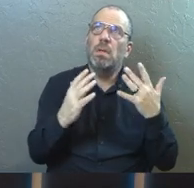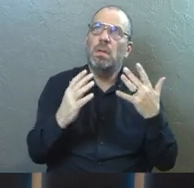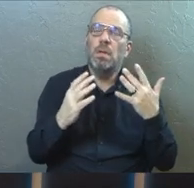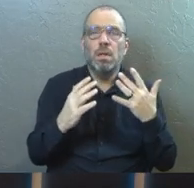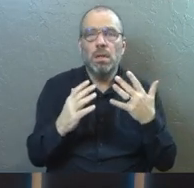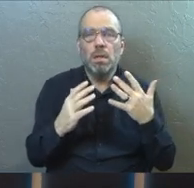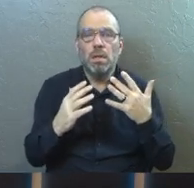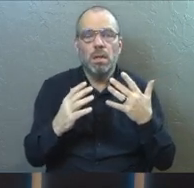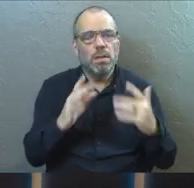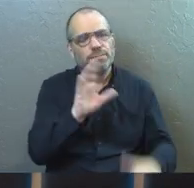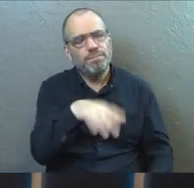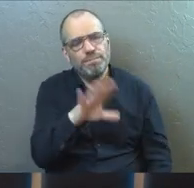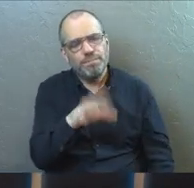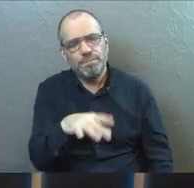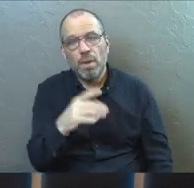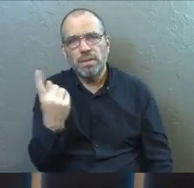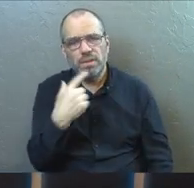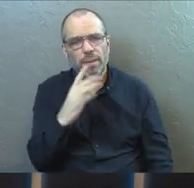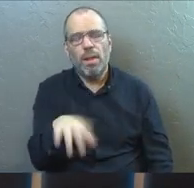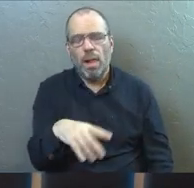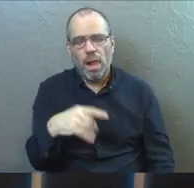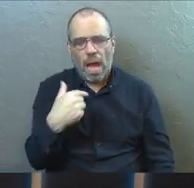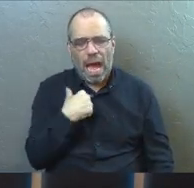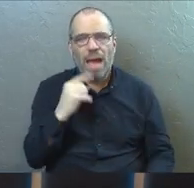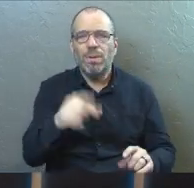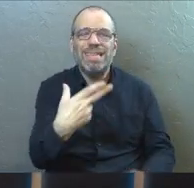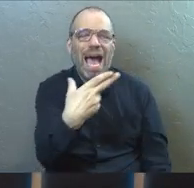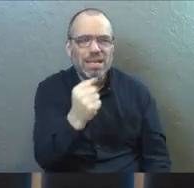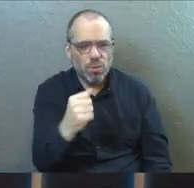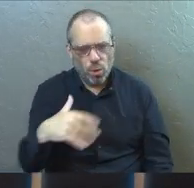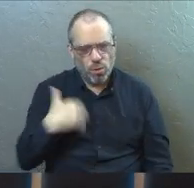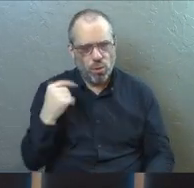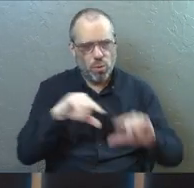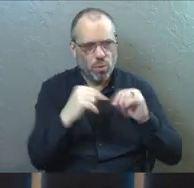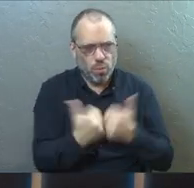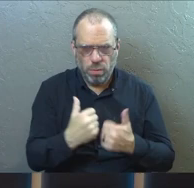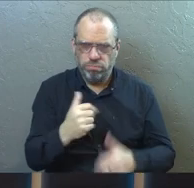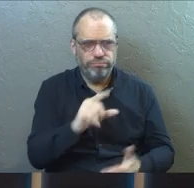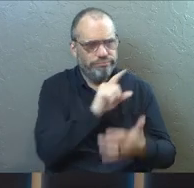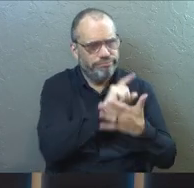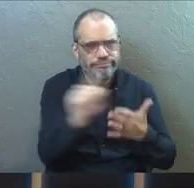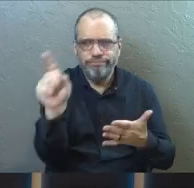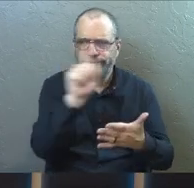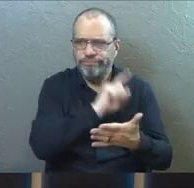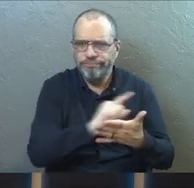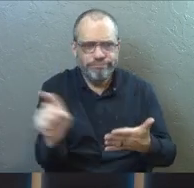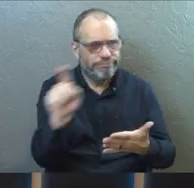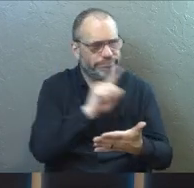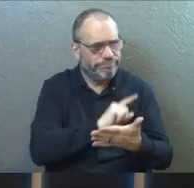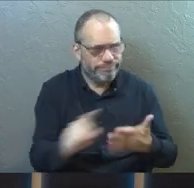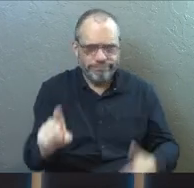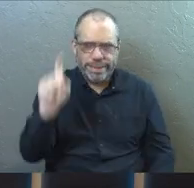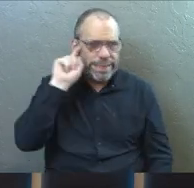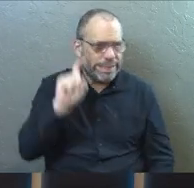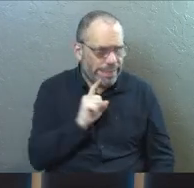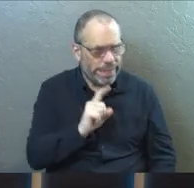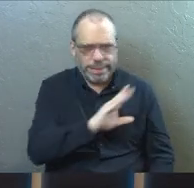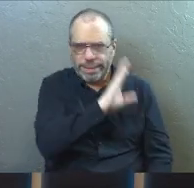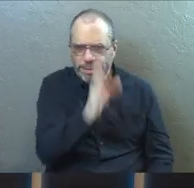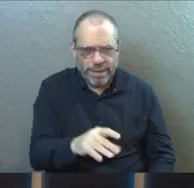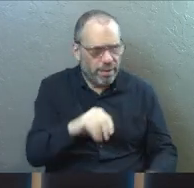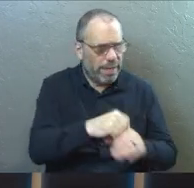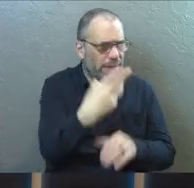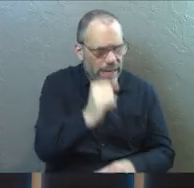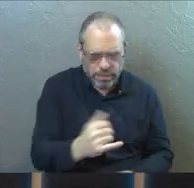And somebody comes along and says, you know, I went to high school youth group every single week and I never had sex in high school